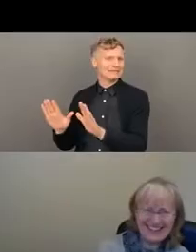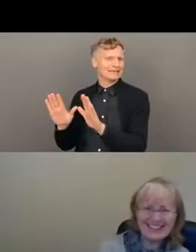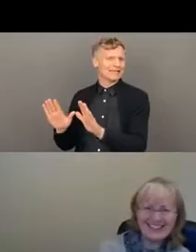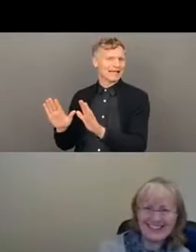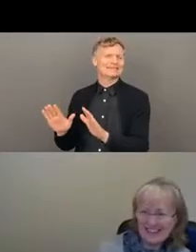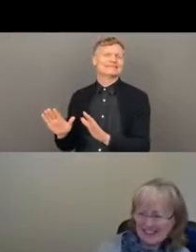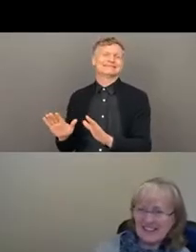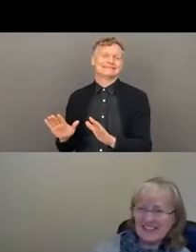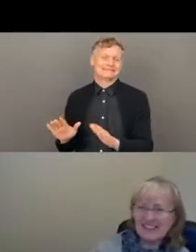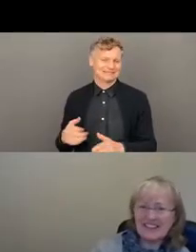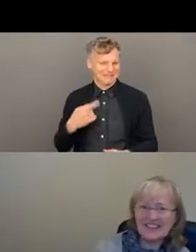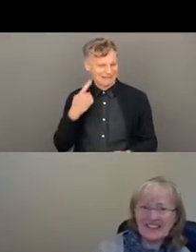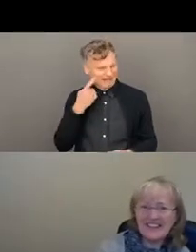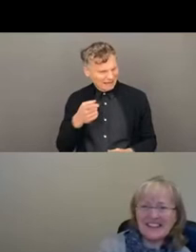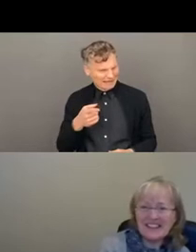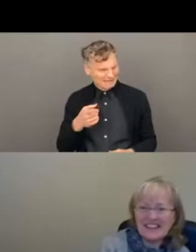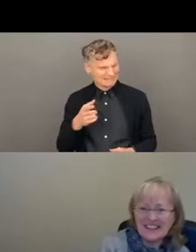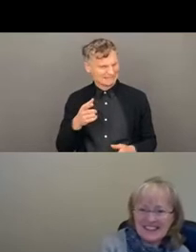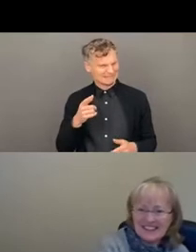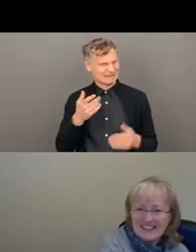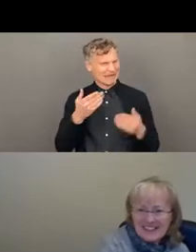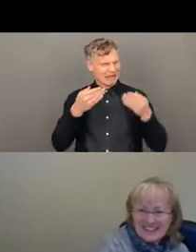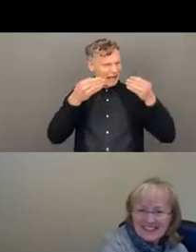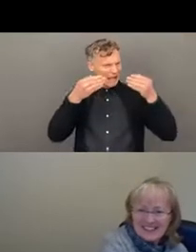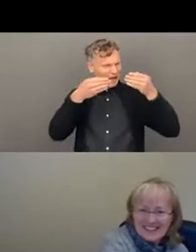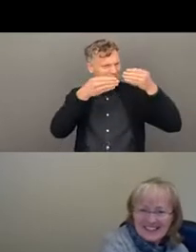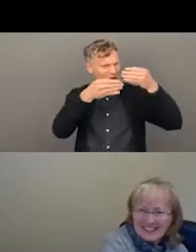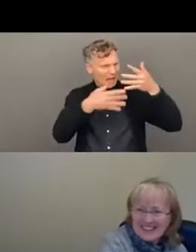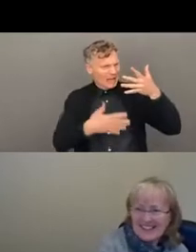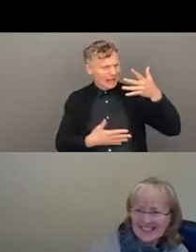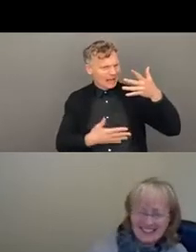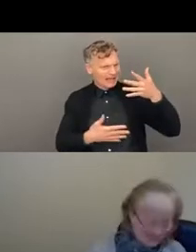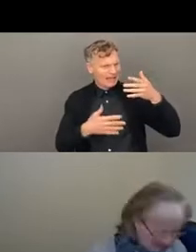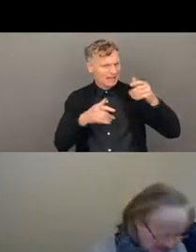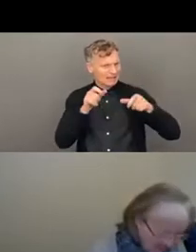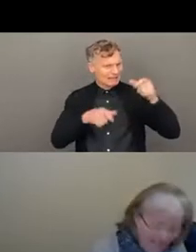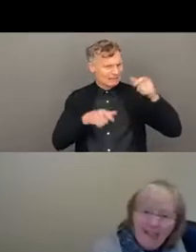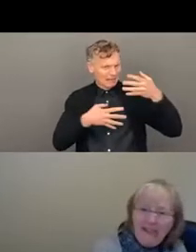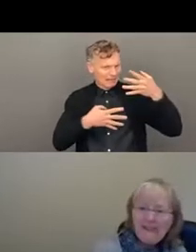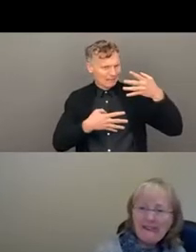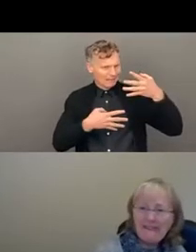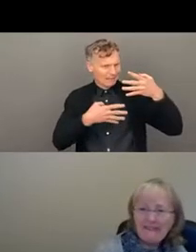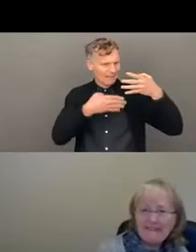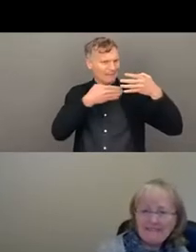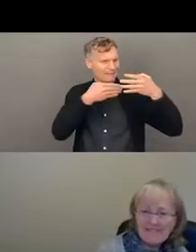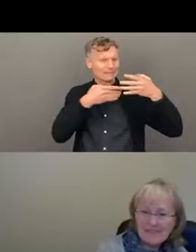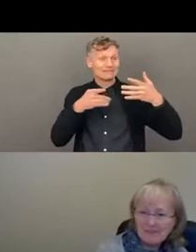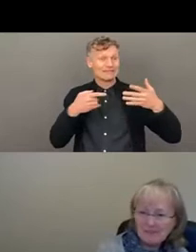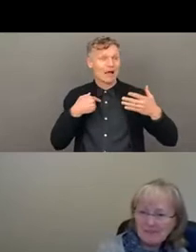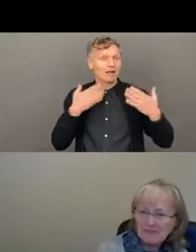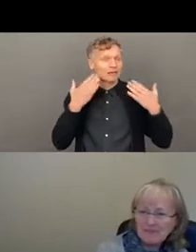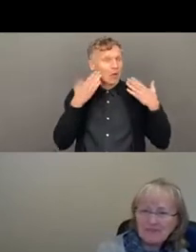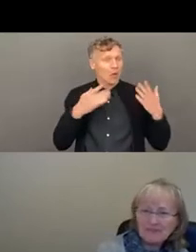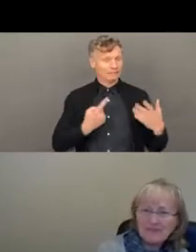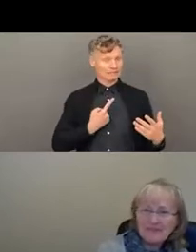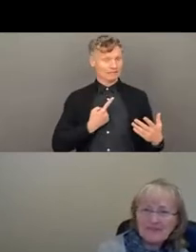I was thinking we have lost a couple of Yeah. They're all coming back now. It wasn't totally clear whether we had to leave ourselves or whether you're going